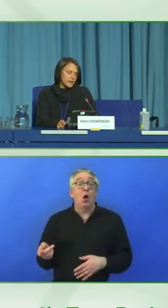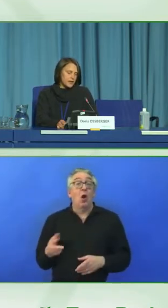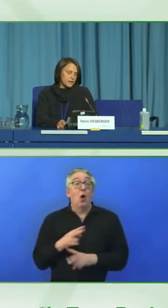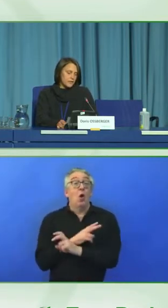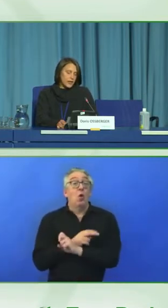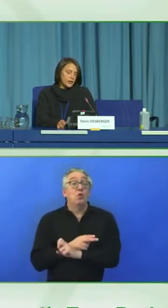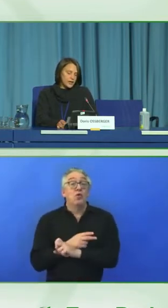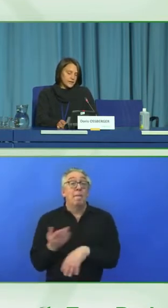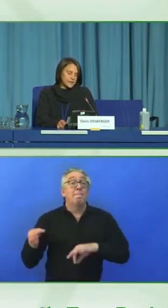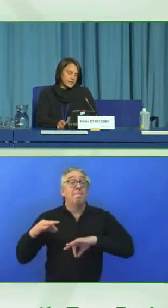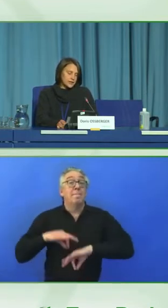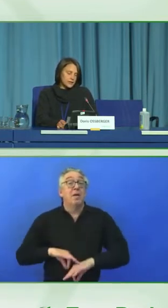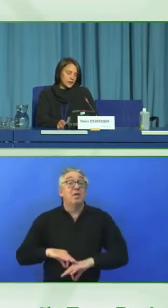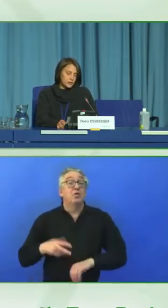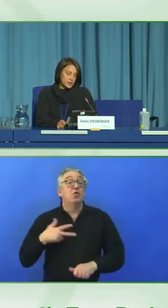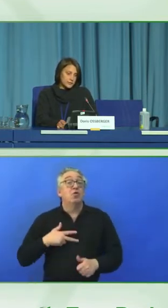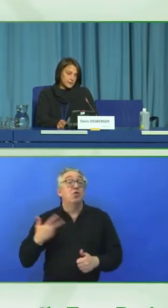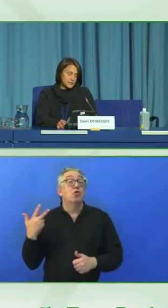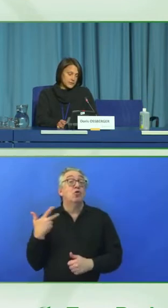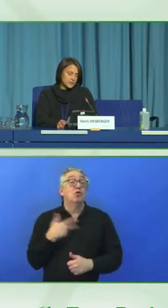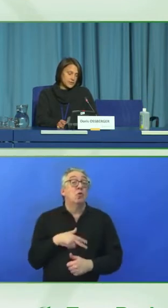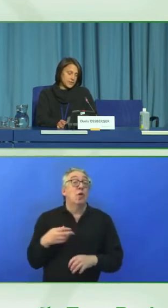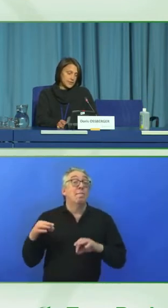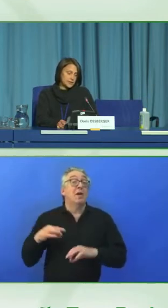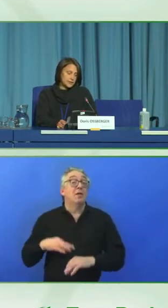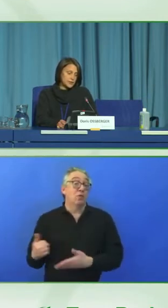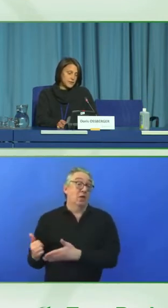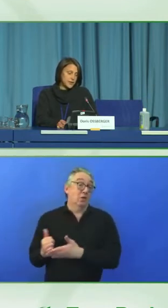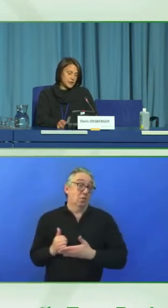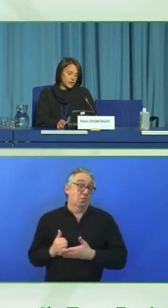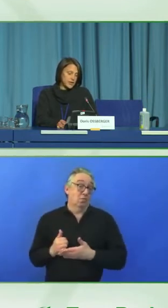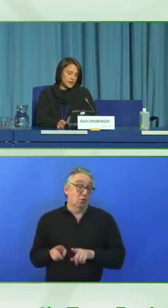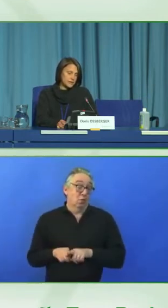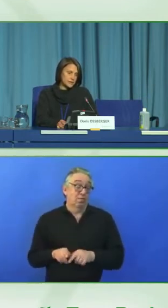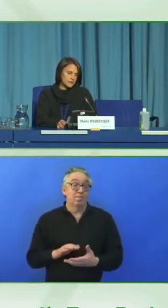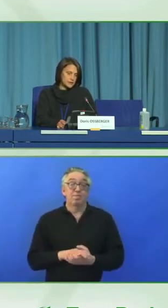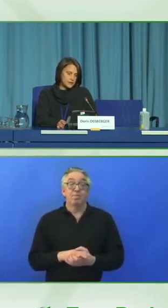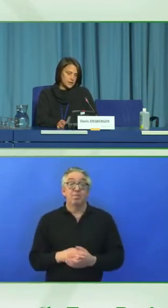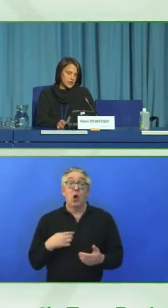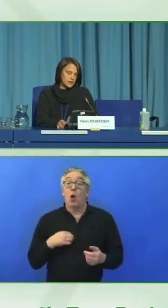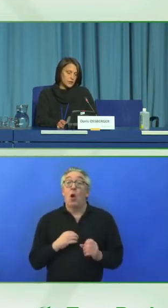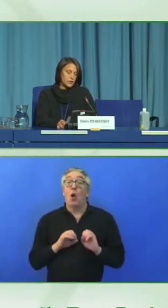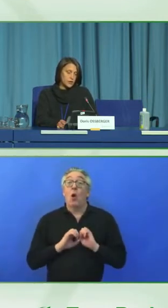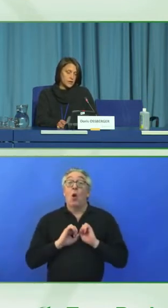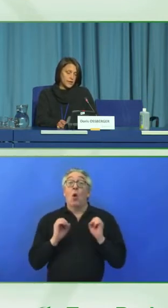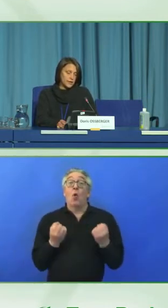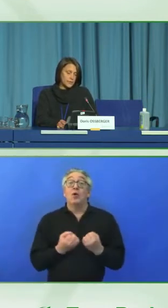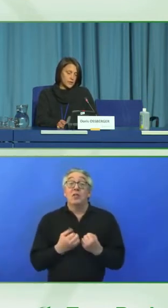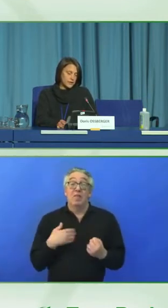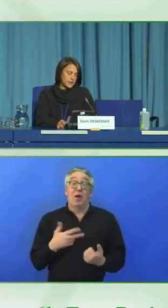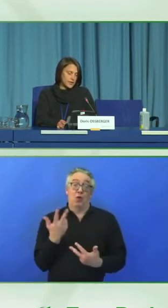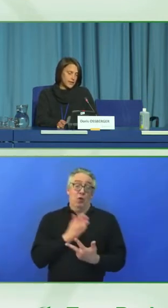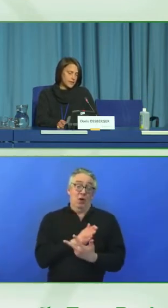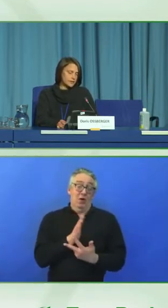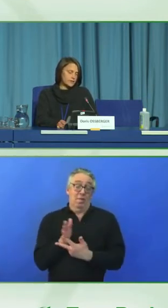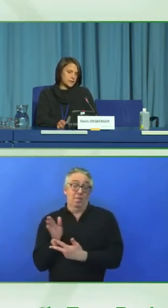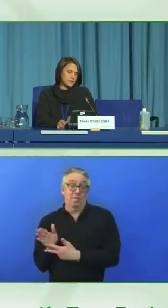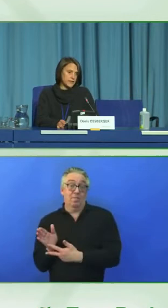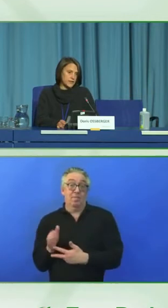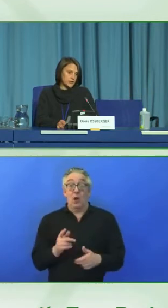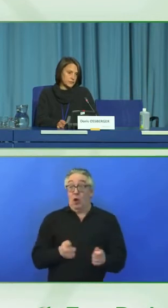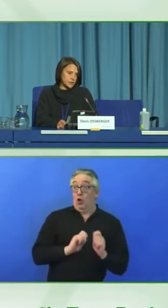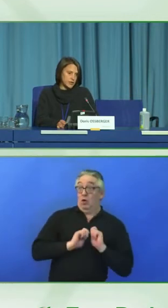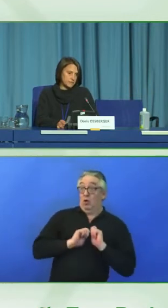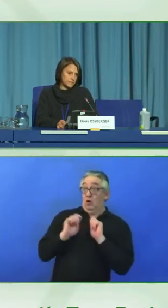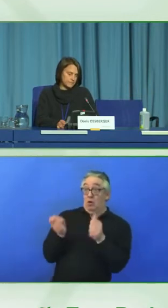There are three organizational units, the Certification Council, the Coordinating Body, and the